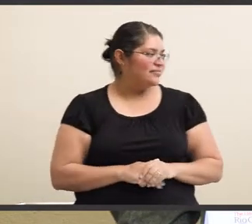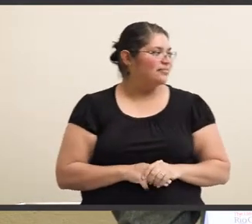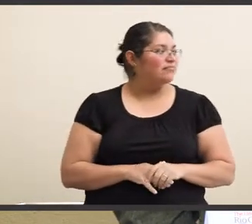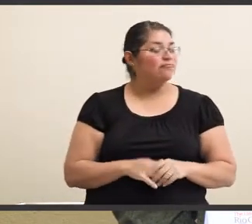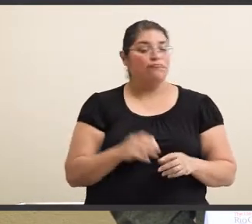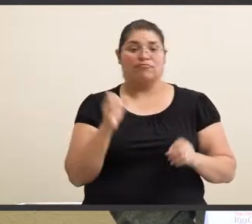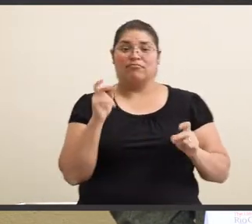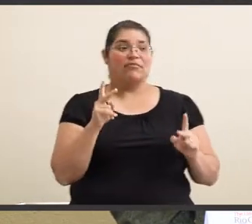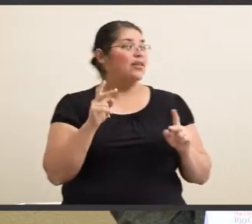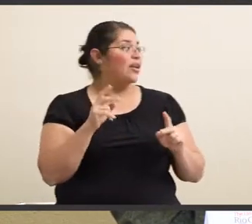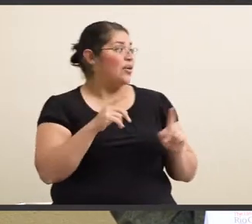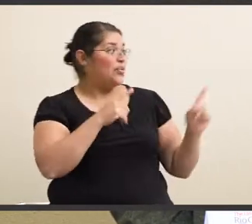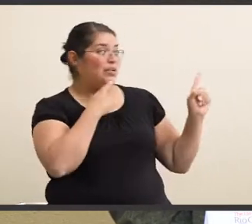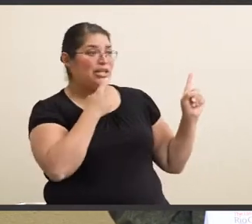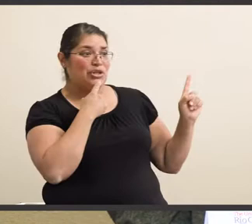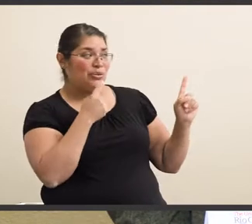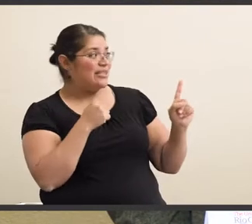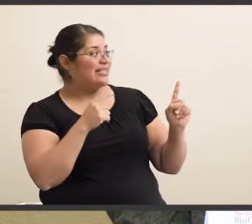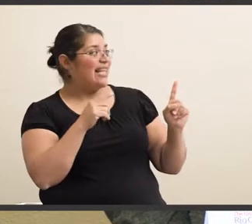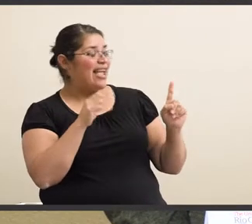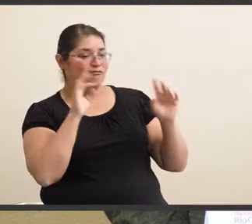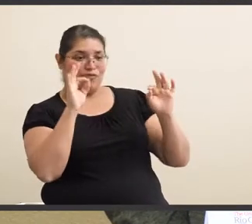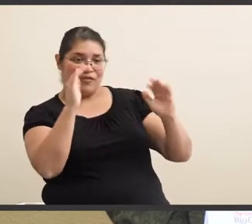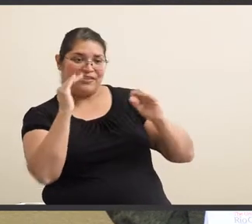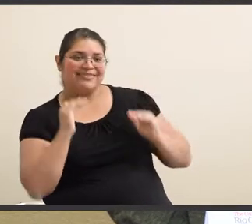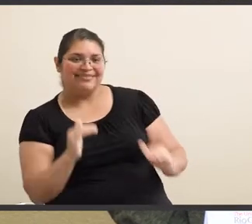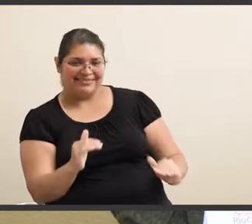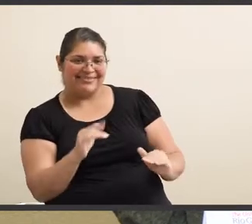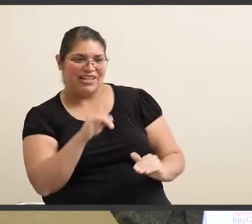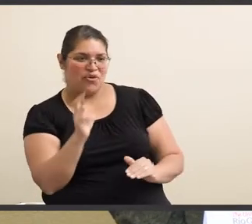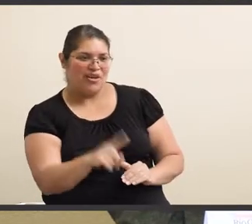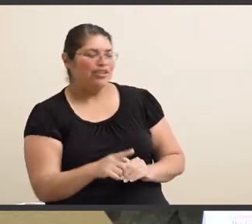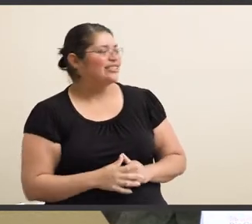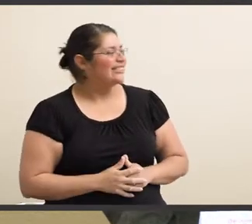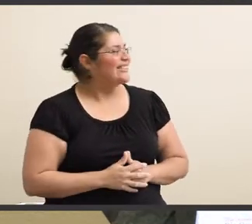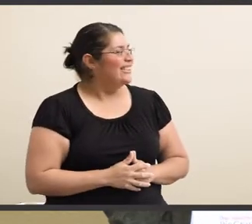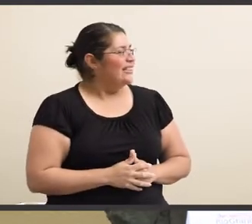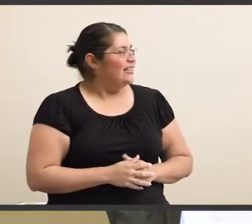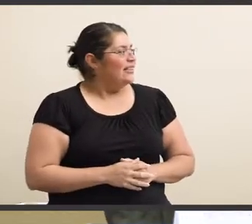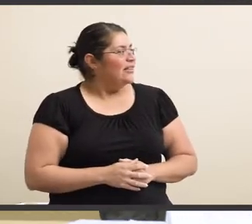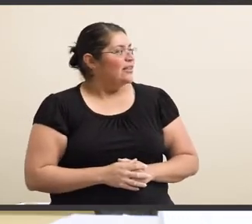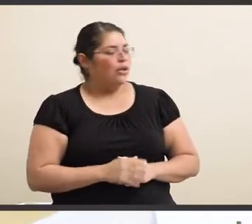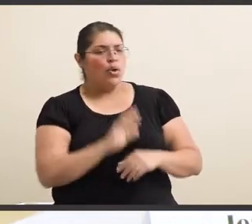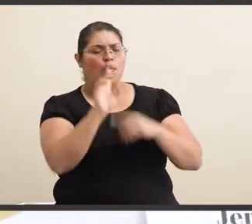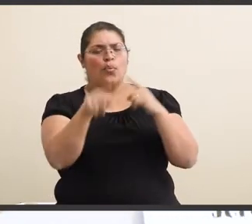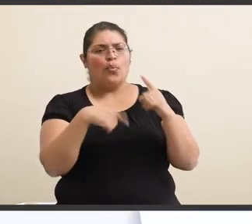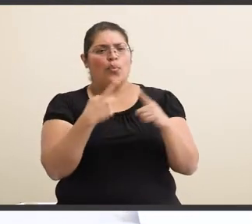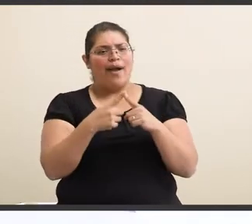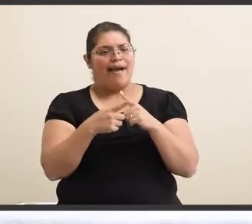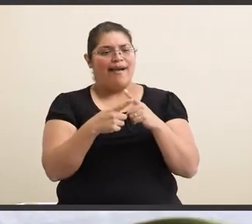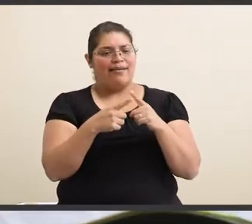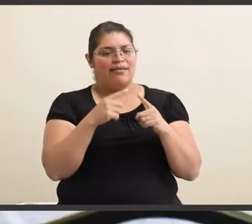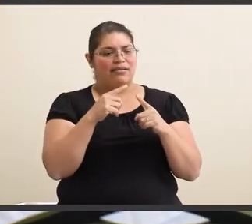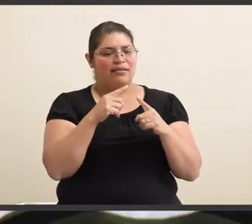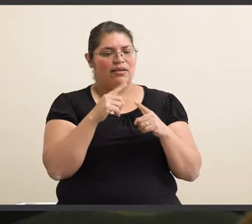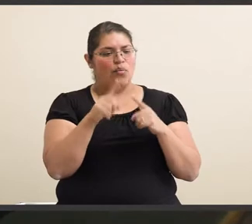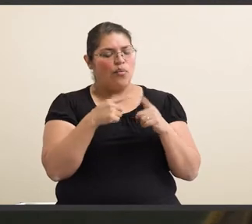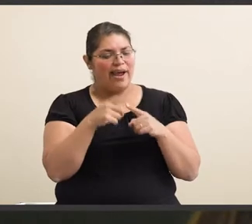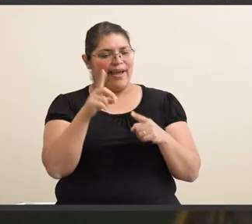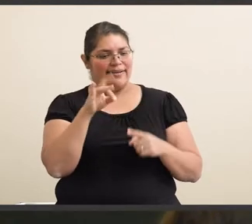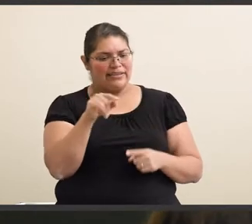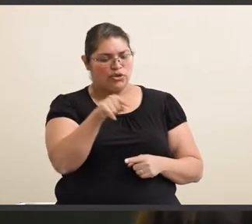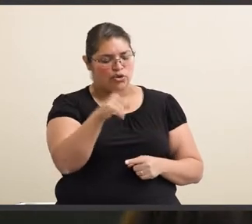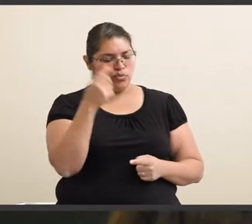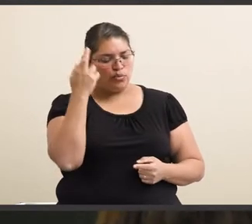Well, that actually, you segue right into the next question. The, when did you realize